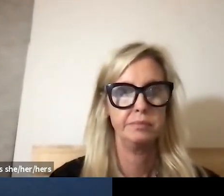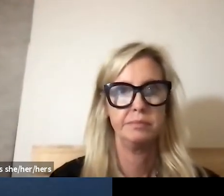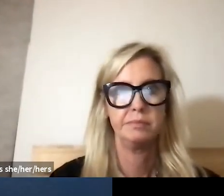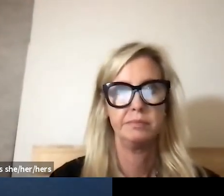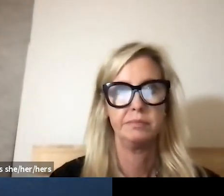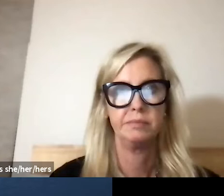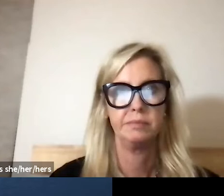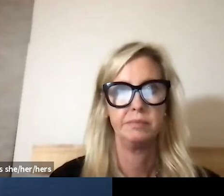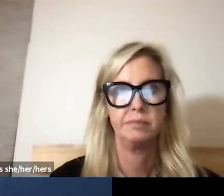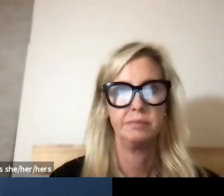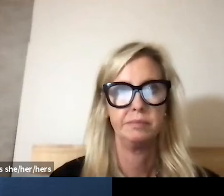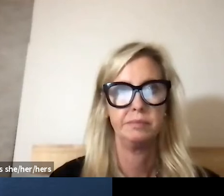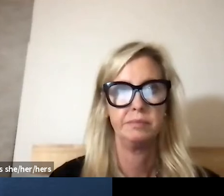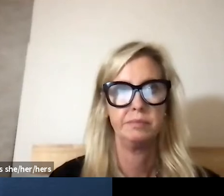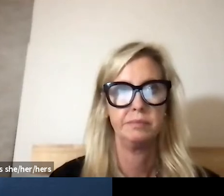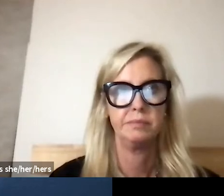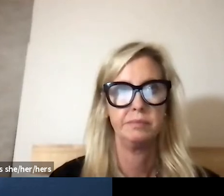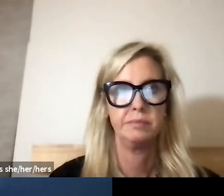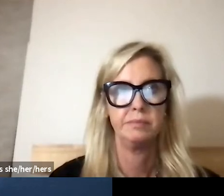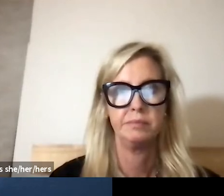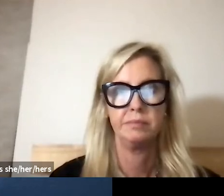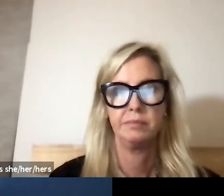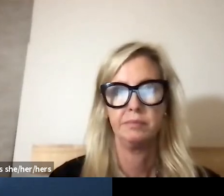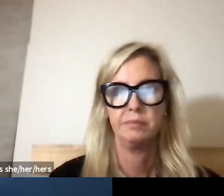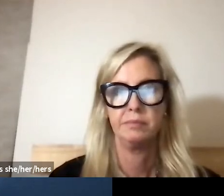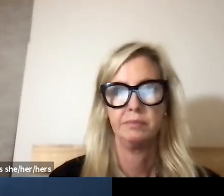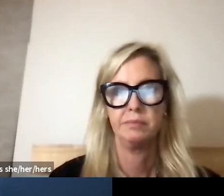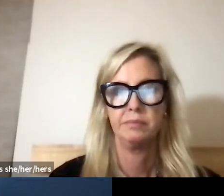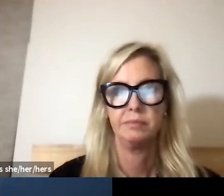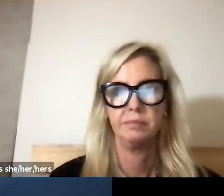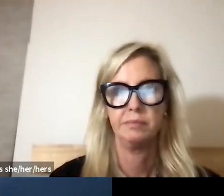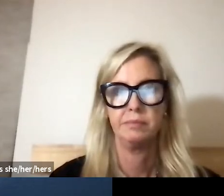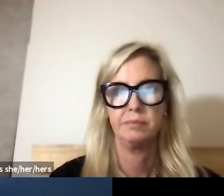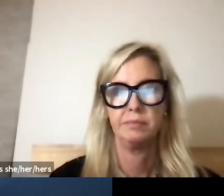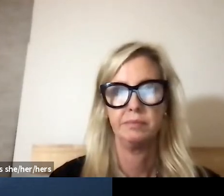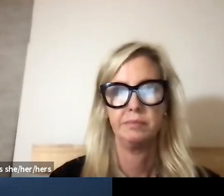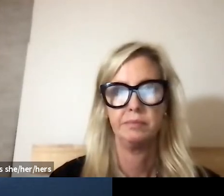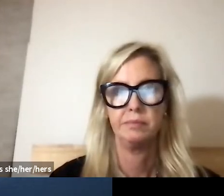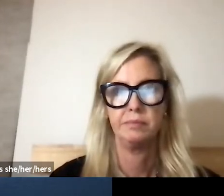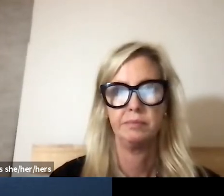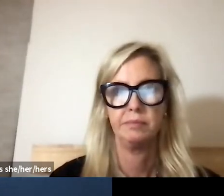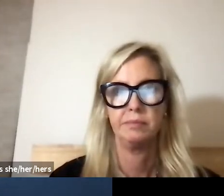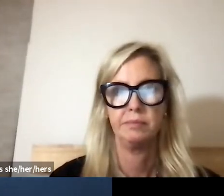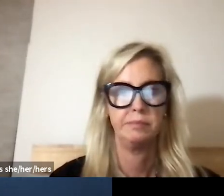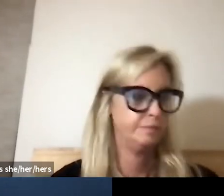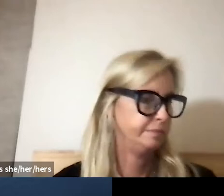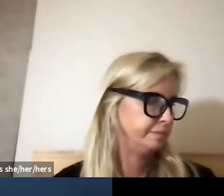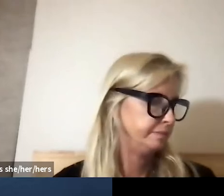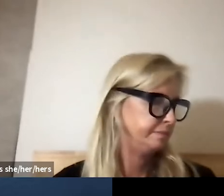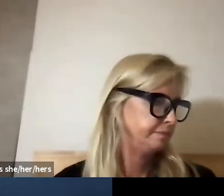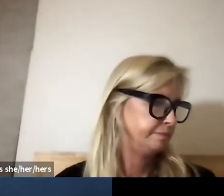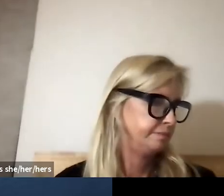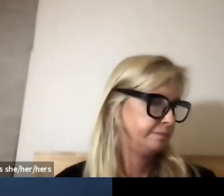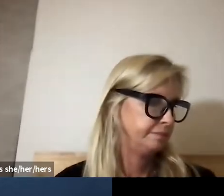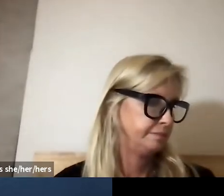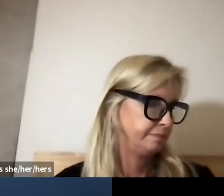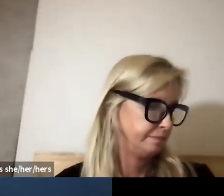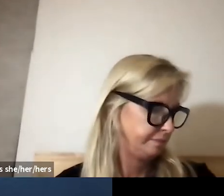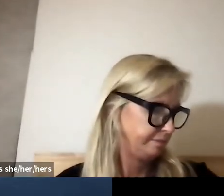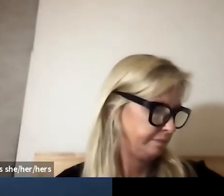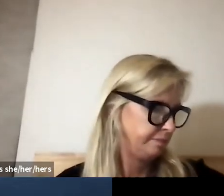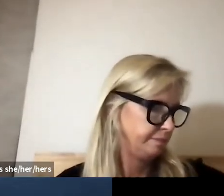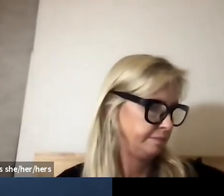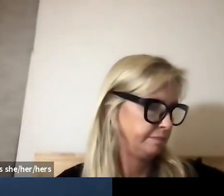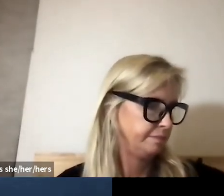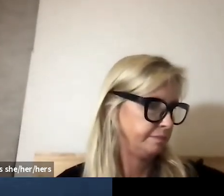couple things to keep in mind that each sipsa which is our single plan of student achievement so each school has